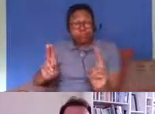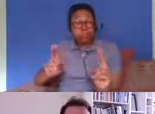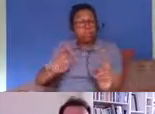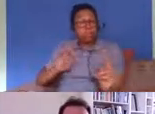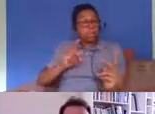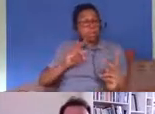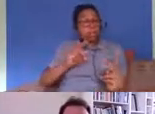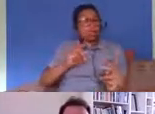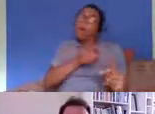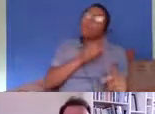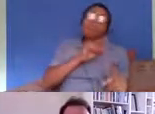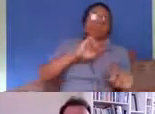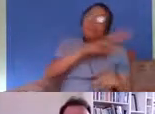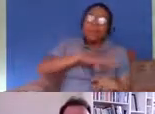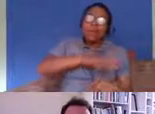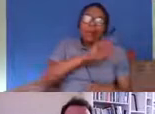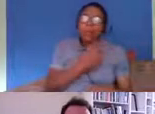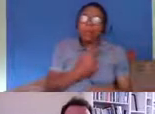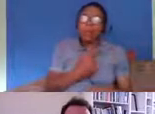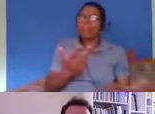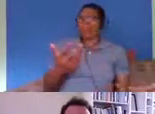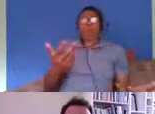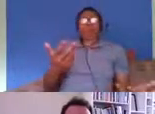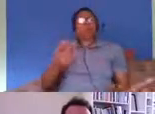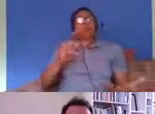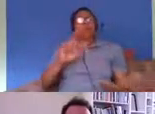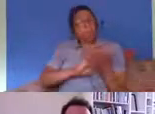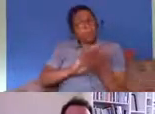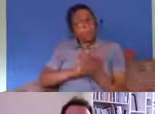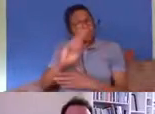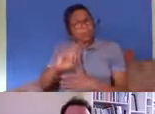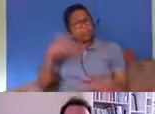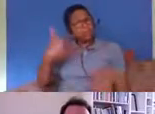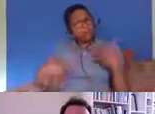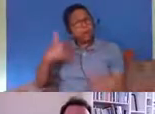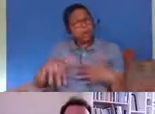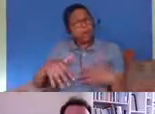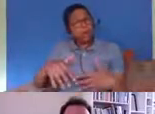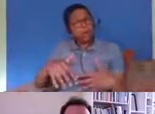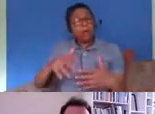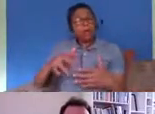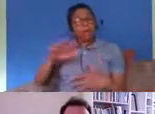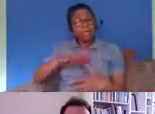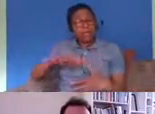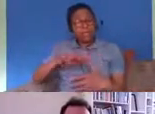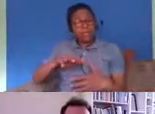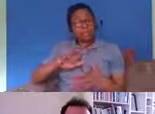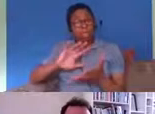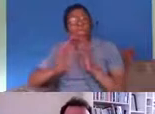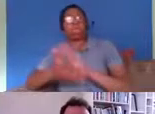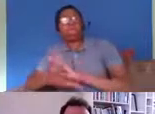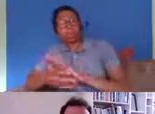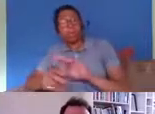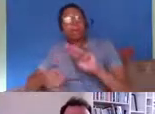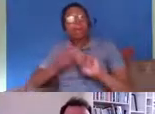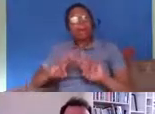or whatever you want to call them um then there are people who suffer as a consequence of that you know families get ripped apart asylum seekers get treated